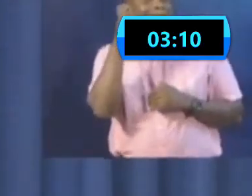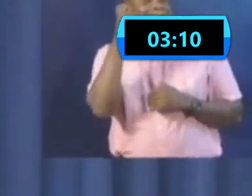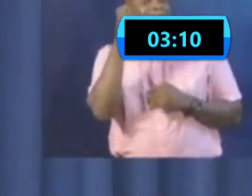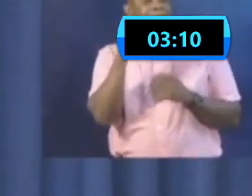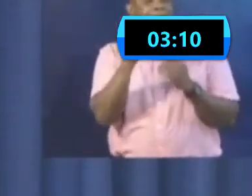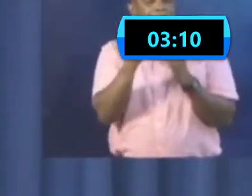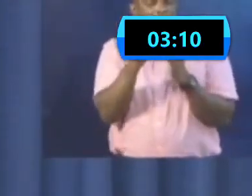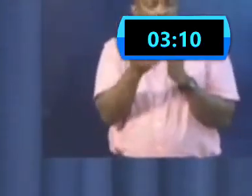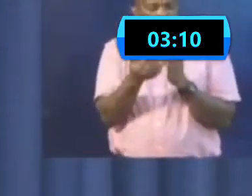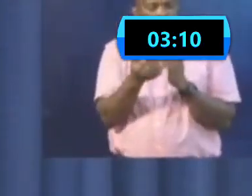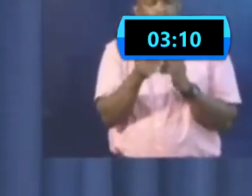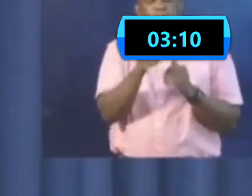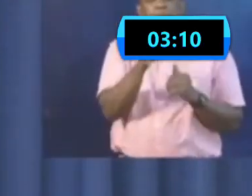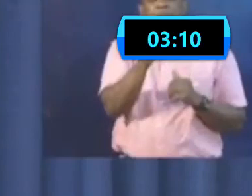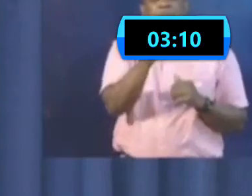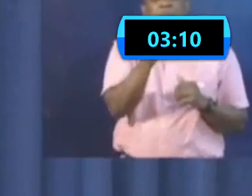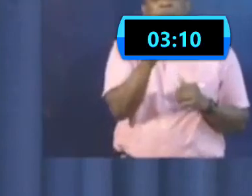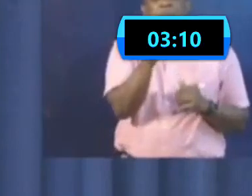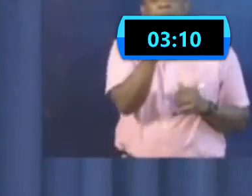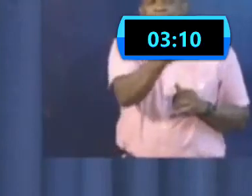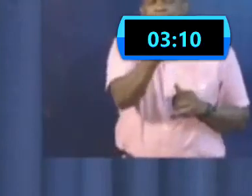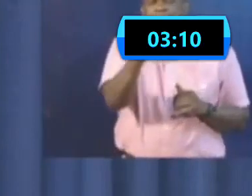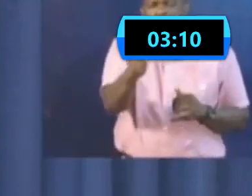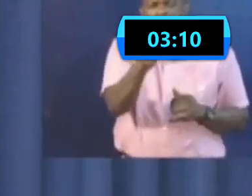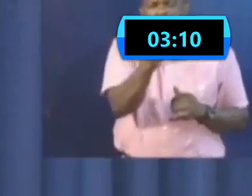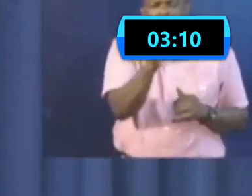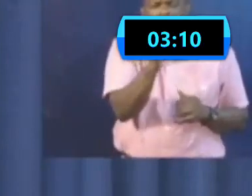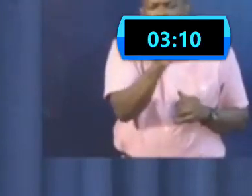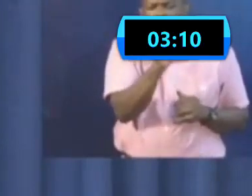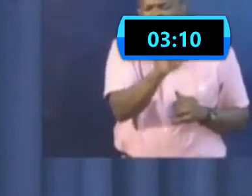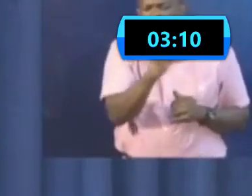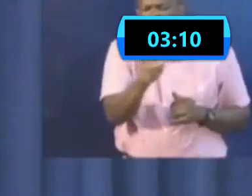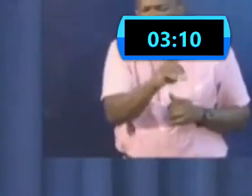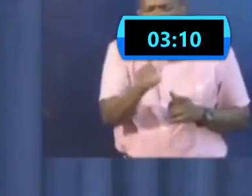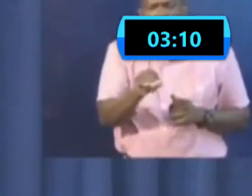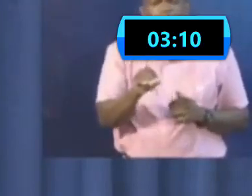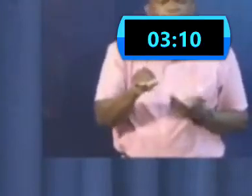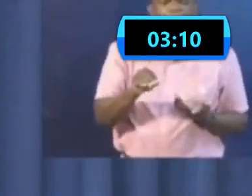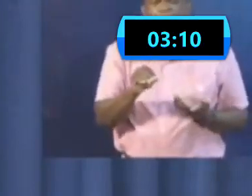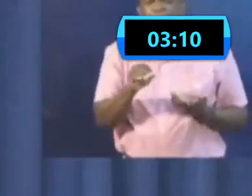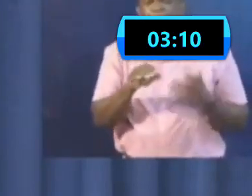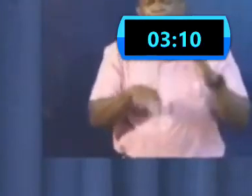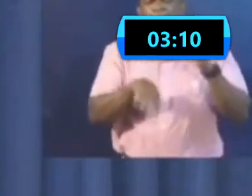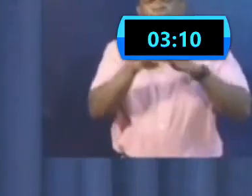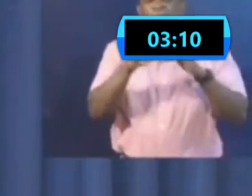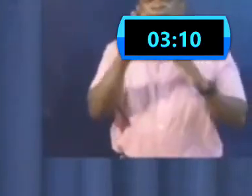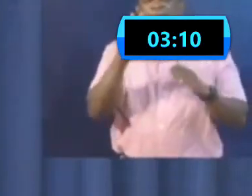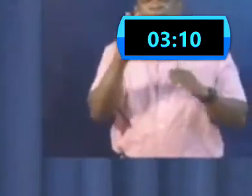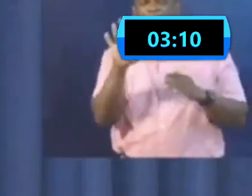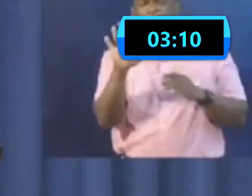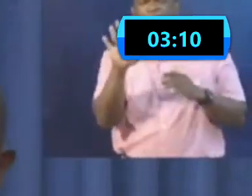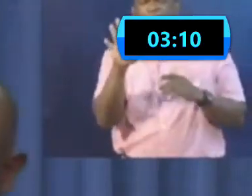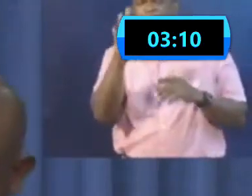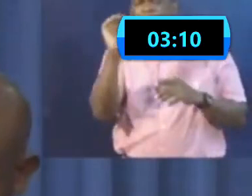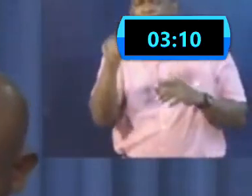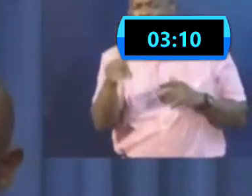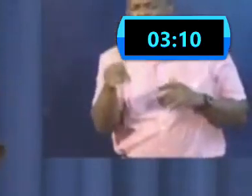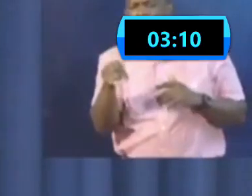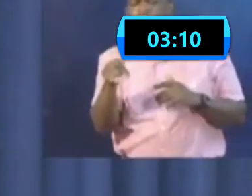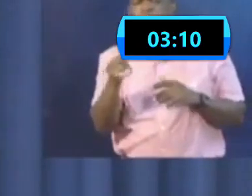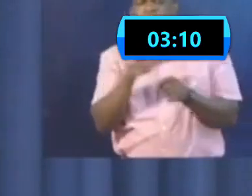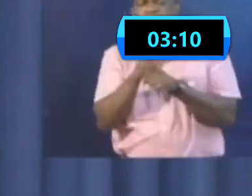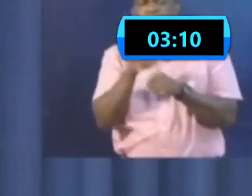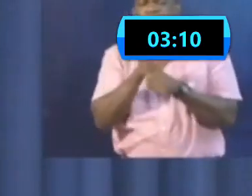65%. And we have looked at it, and I will advise the